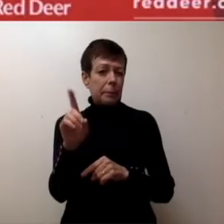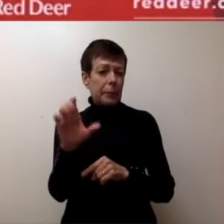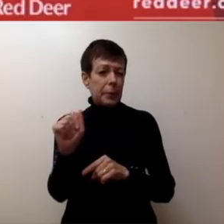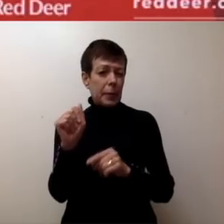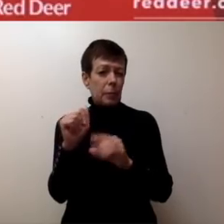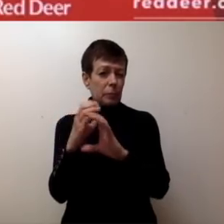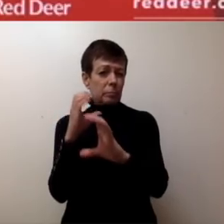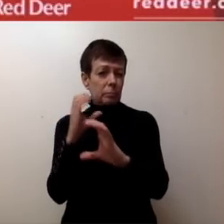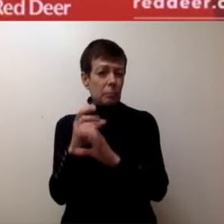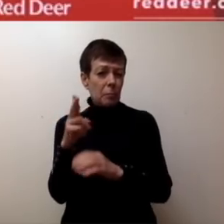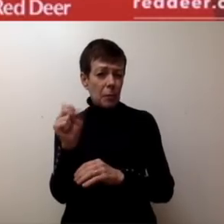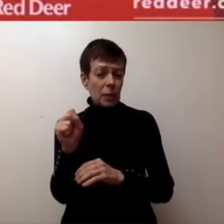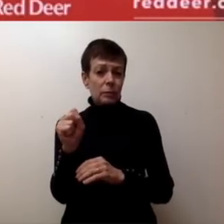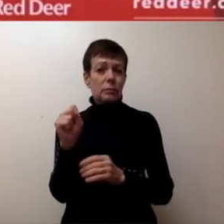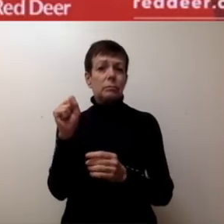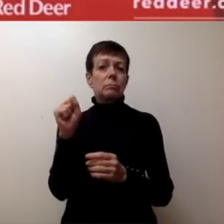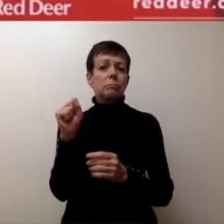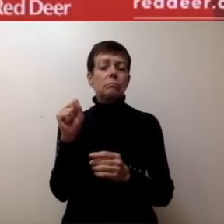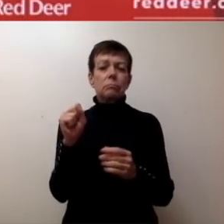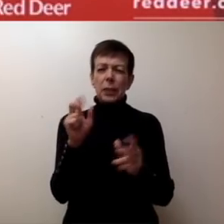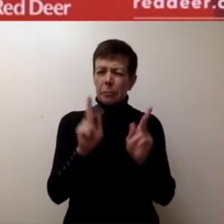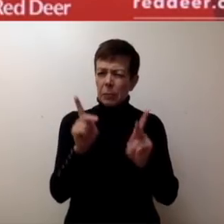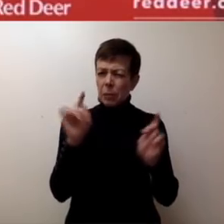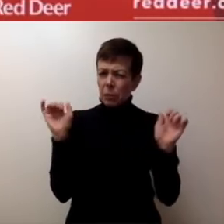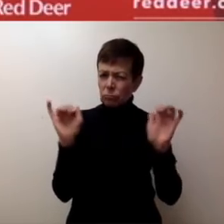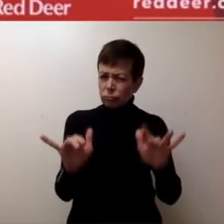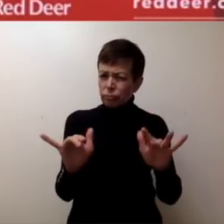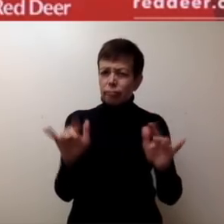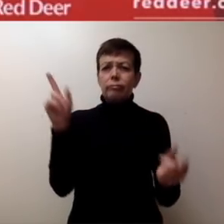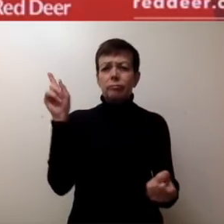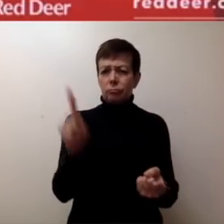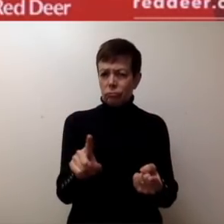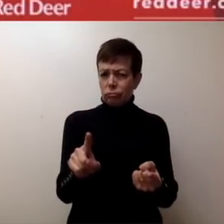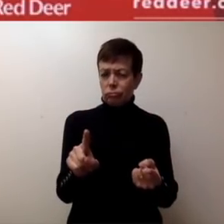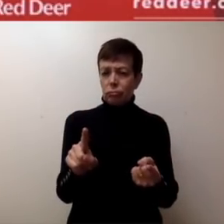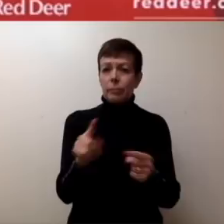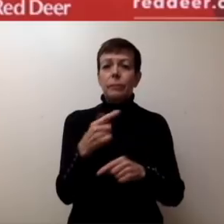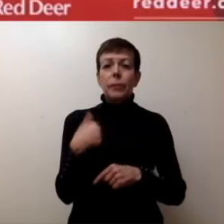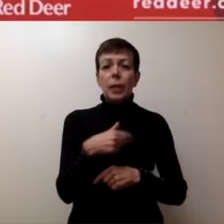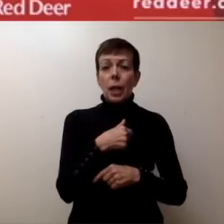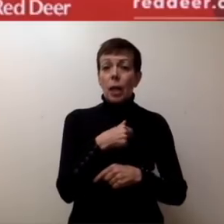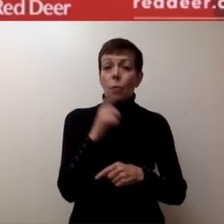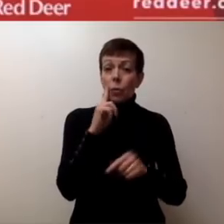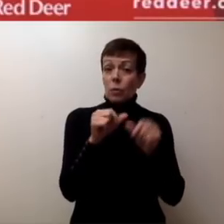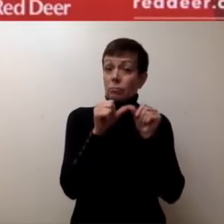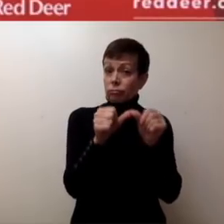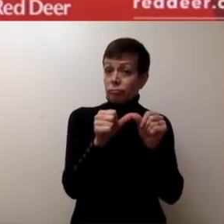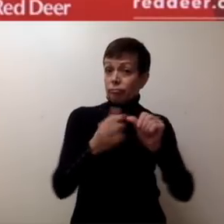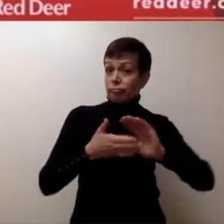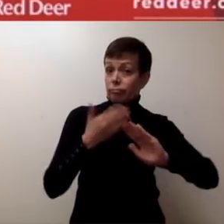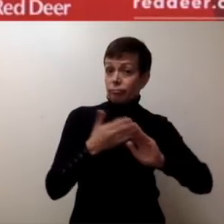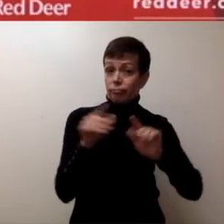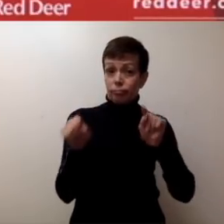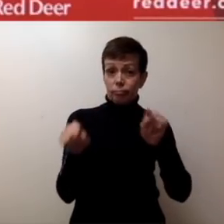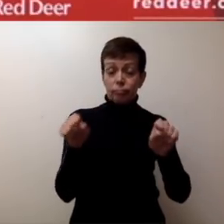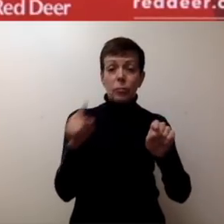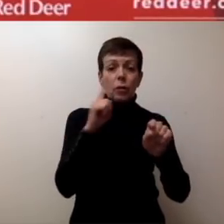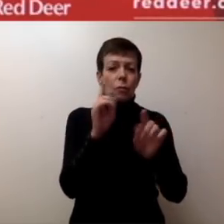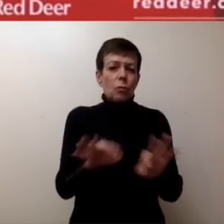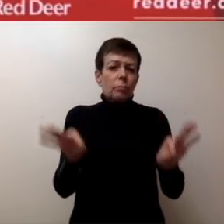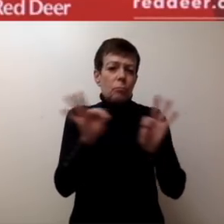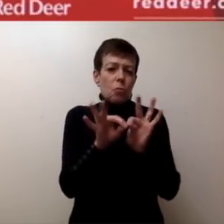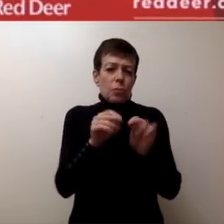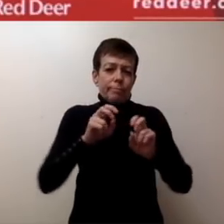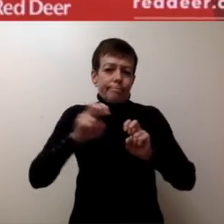will continue, otherwise known as the action bus, will continue for essential trips as well. I will say that our